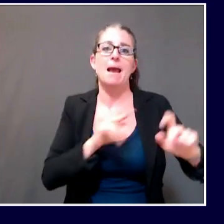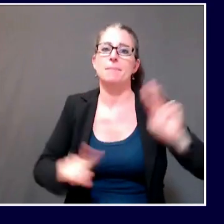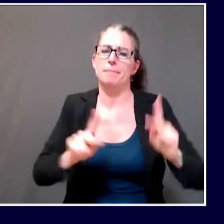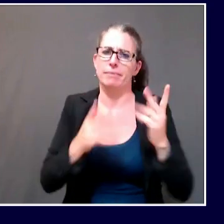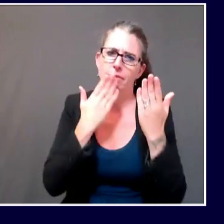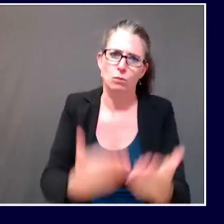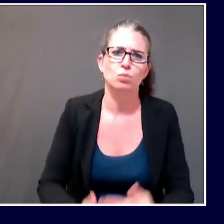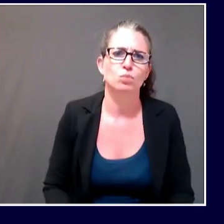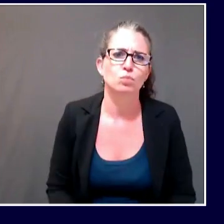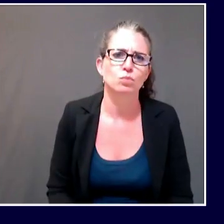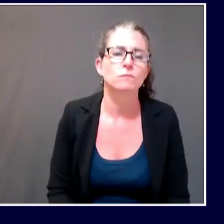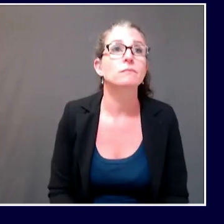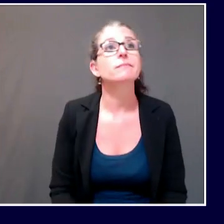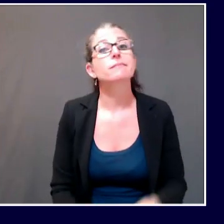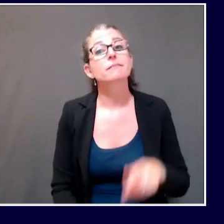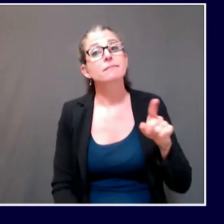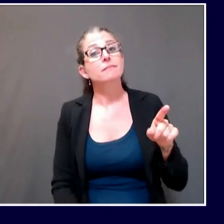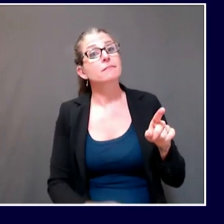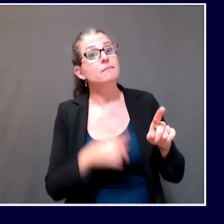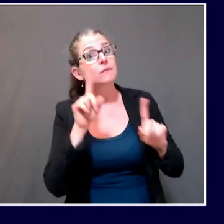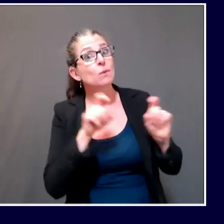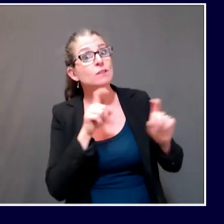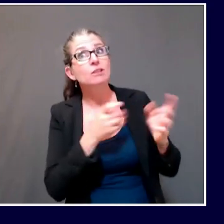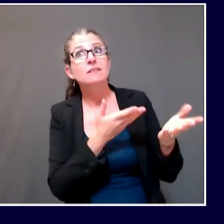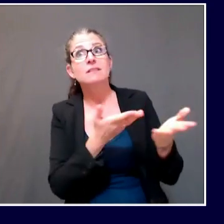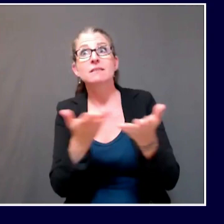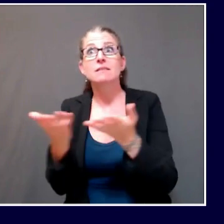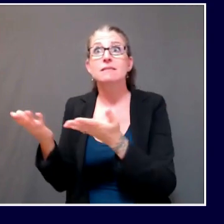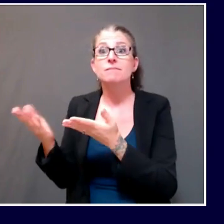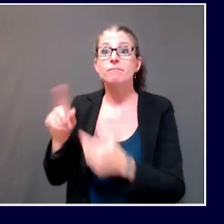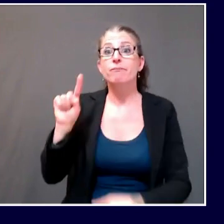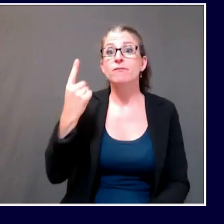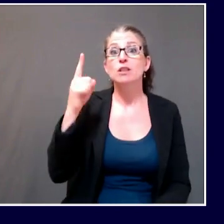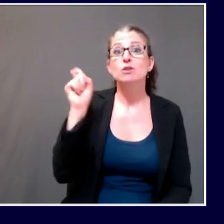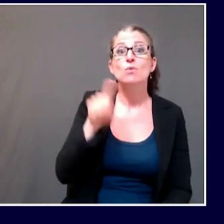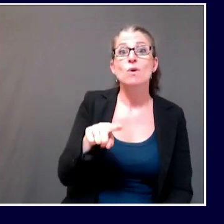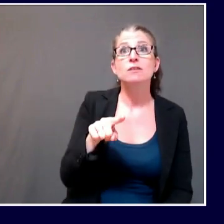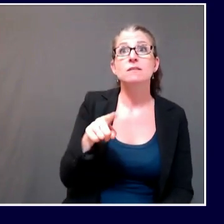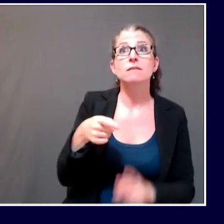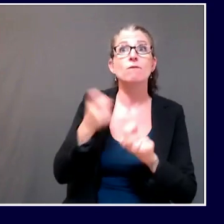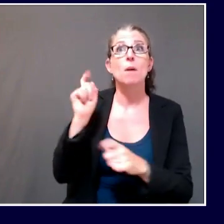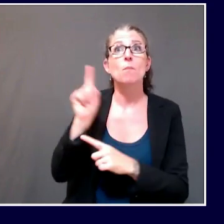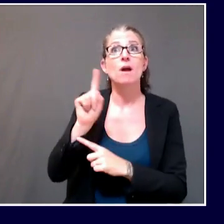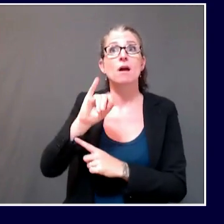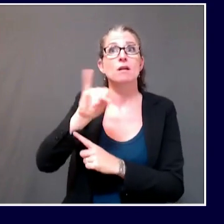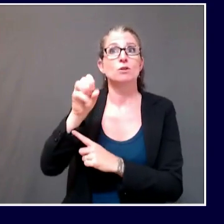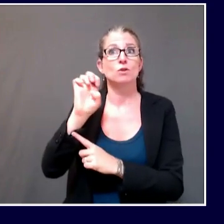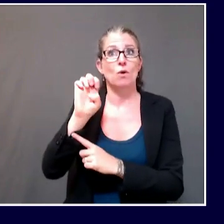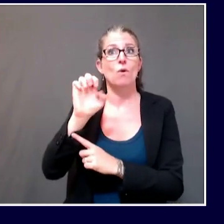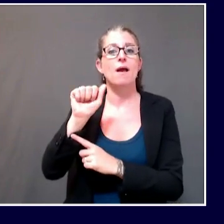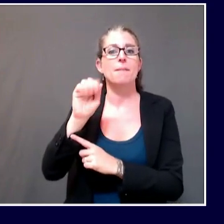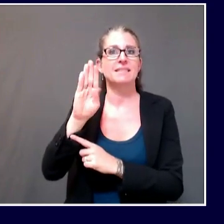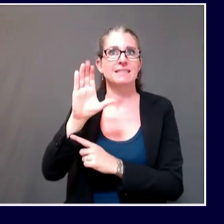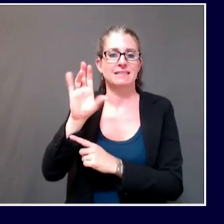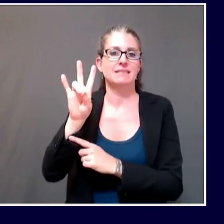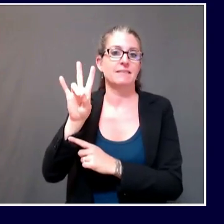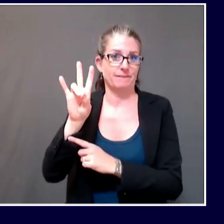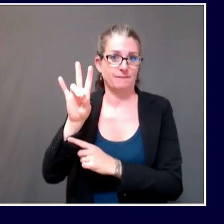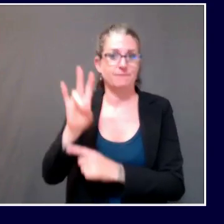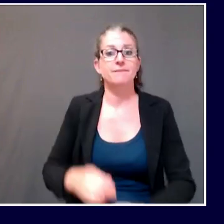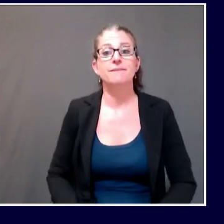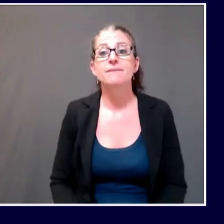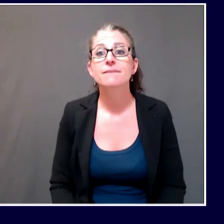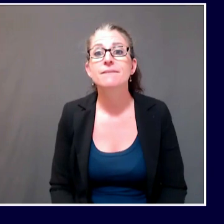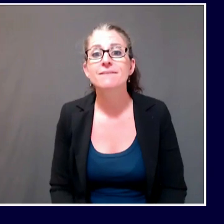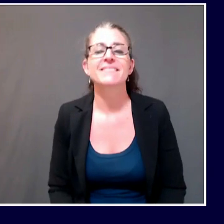Commissioner. And today's first question goes to Joe from ABC7. Thank you, Dr.